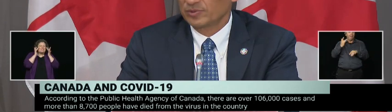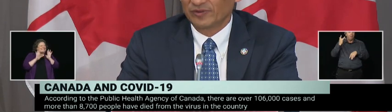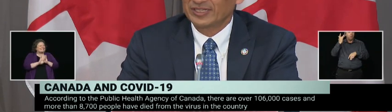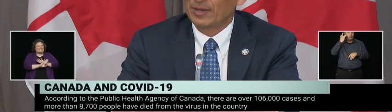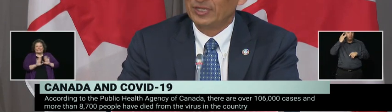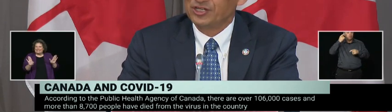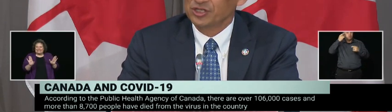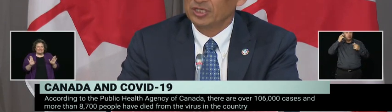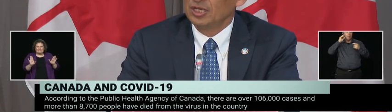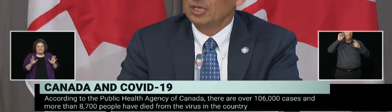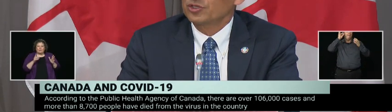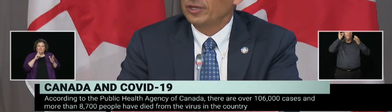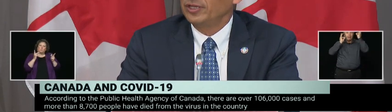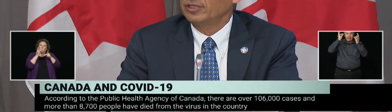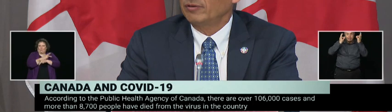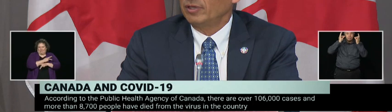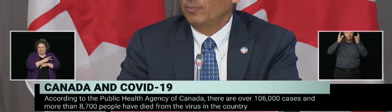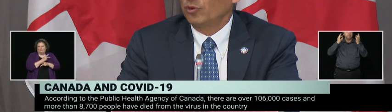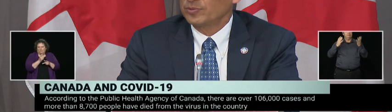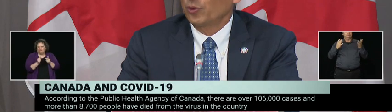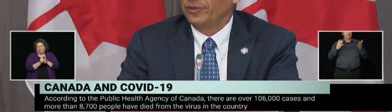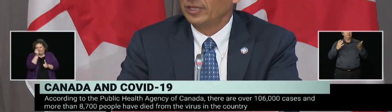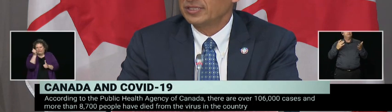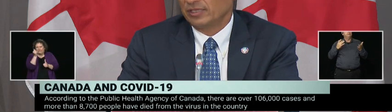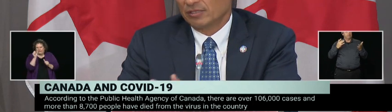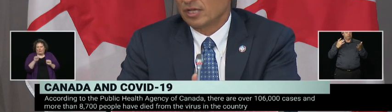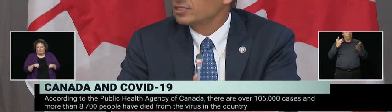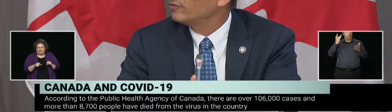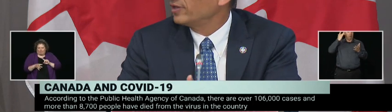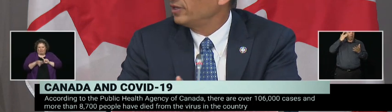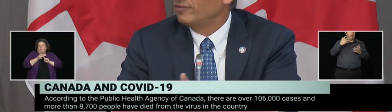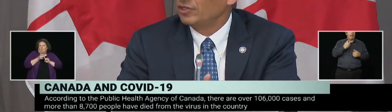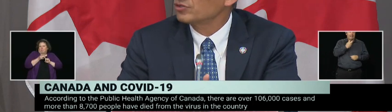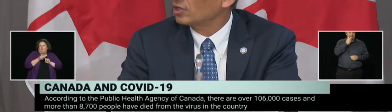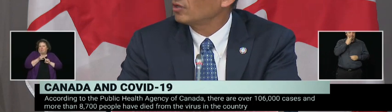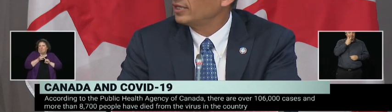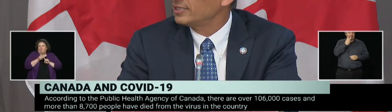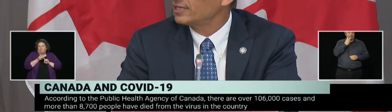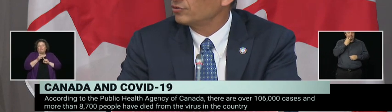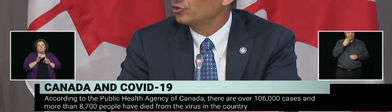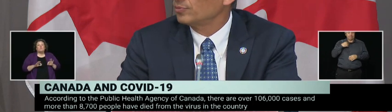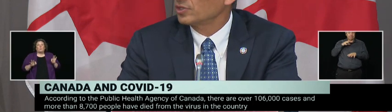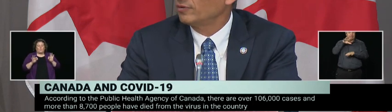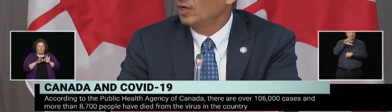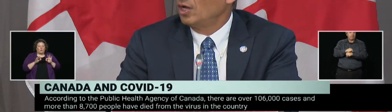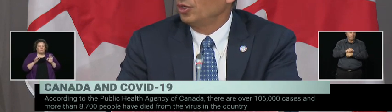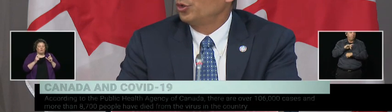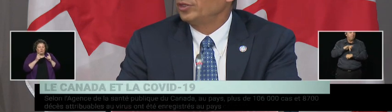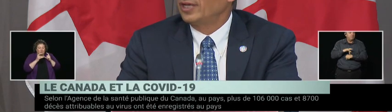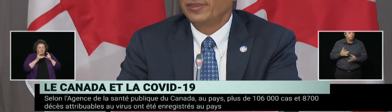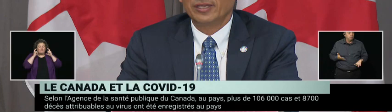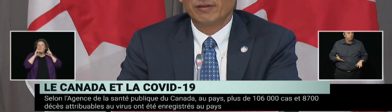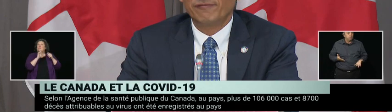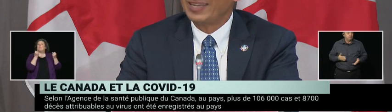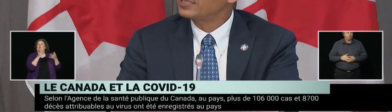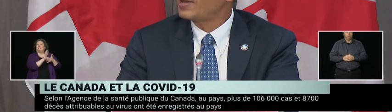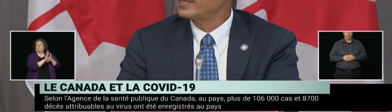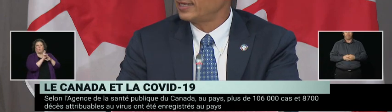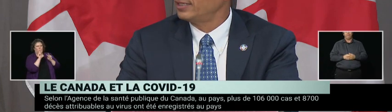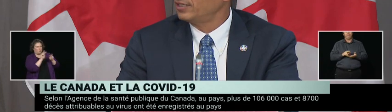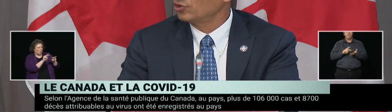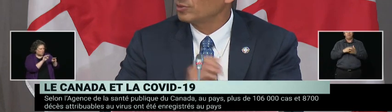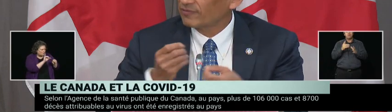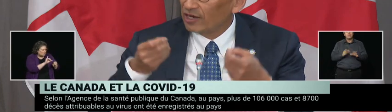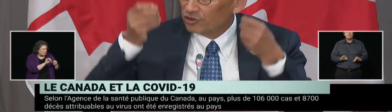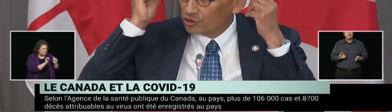obviously in terms of contamination. So I think the most important thing is that there's lots of, I think, videos online, et cetera, in terms of good, I think, face